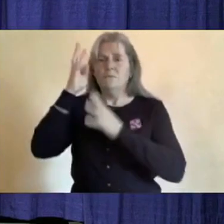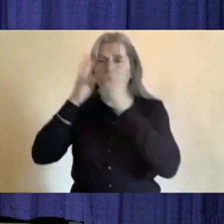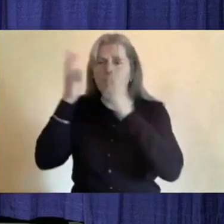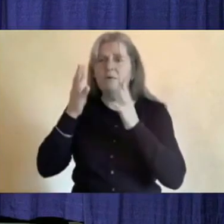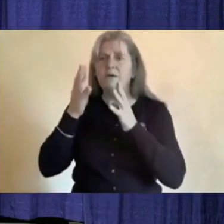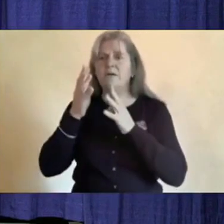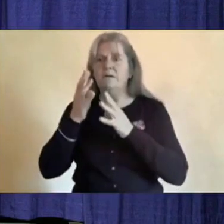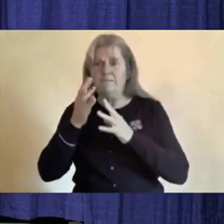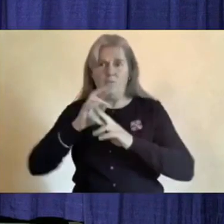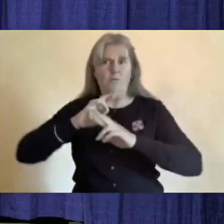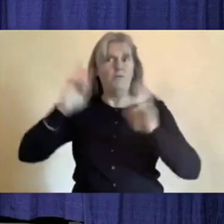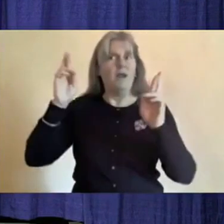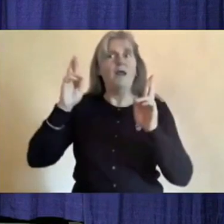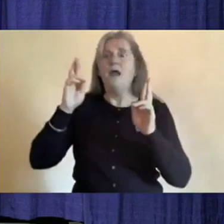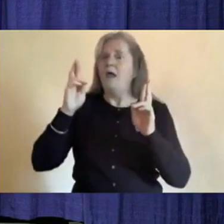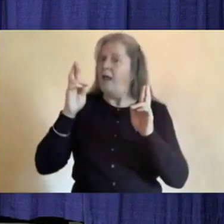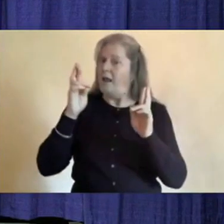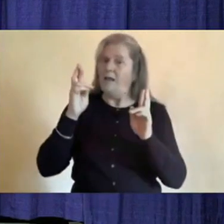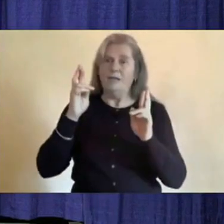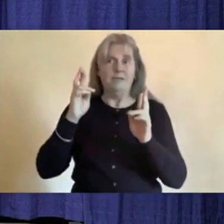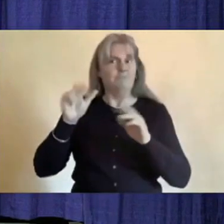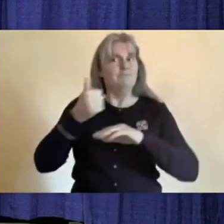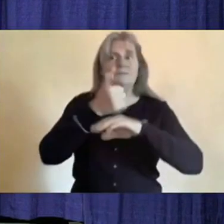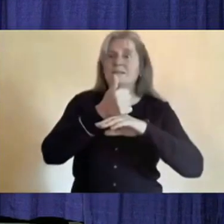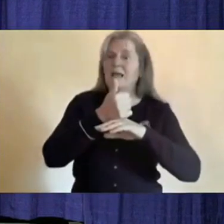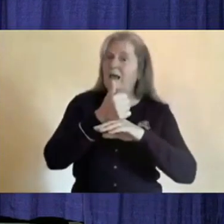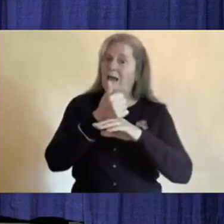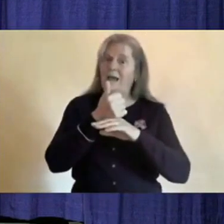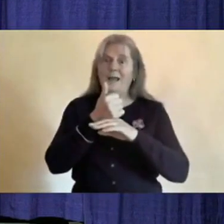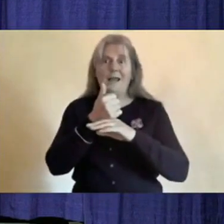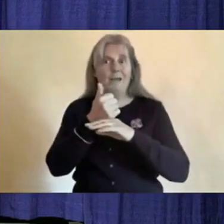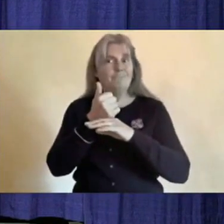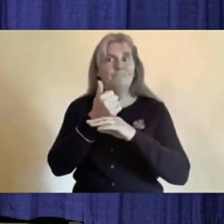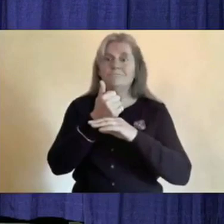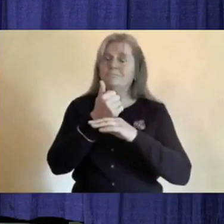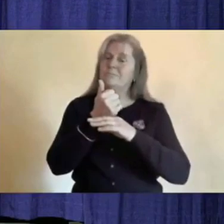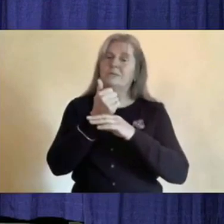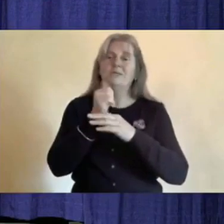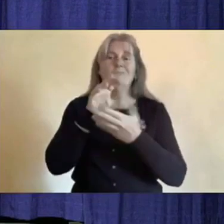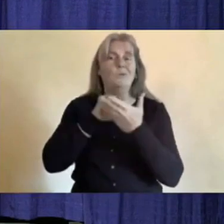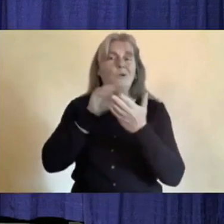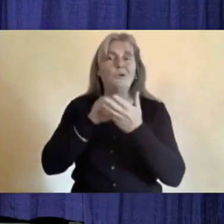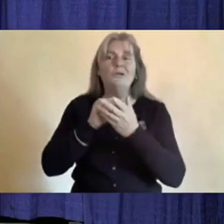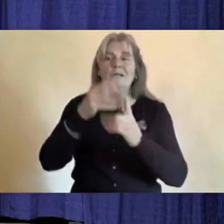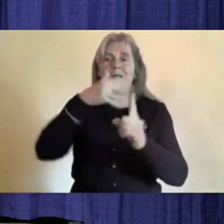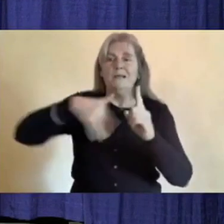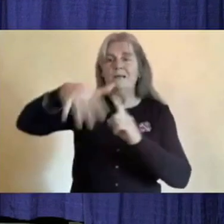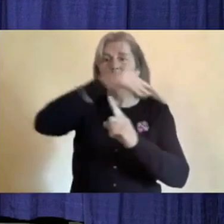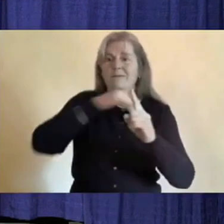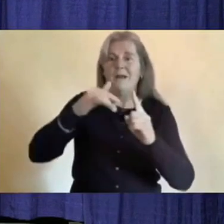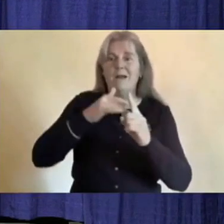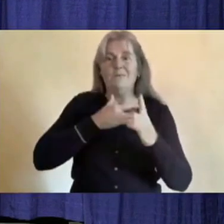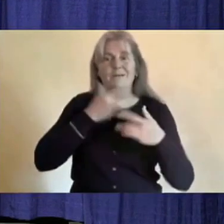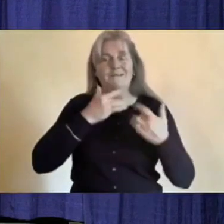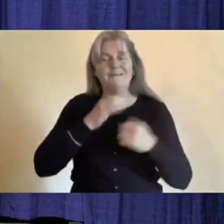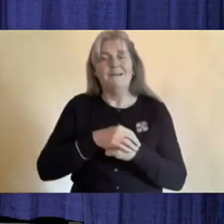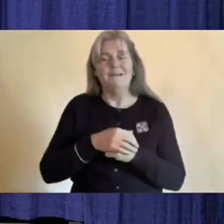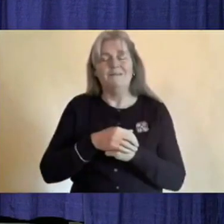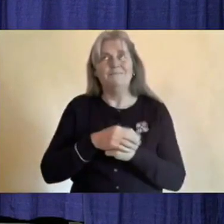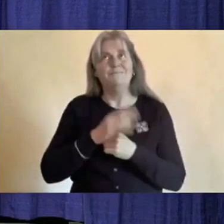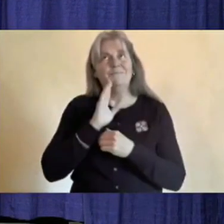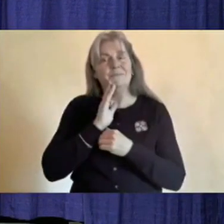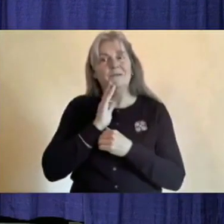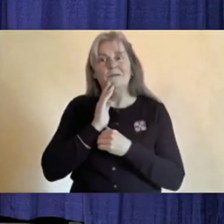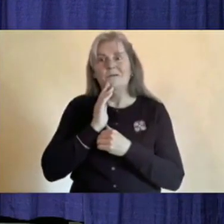can enjoy fun and engaging learning opportunities. It has been a challenge for education systems